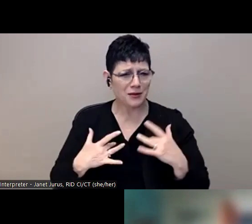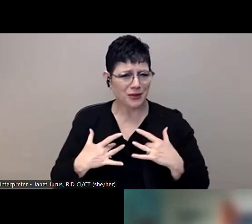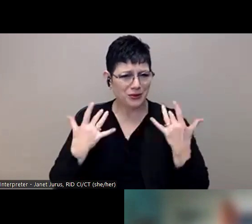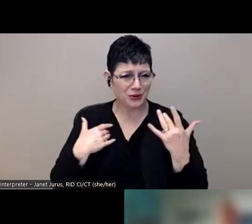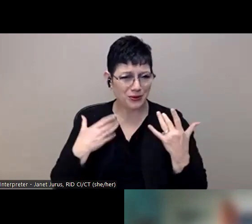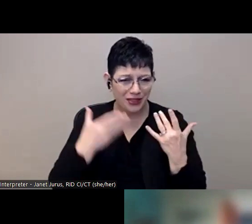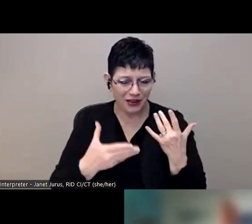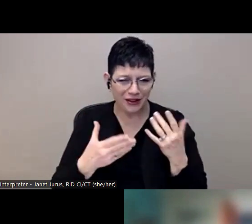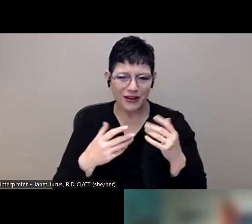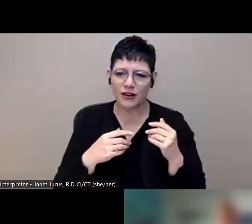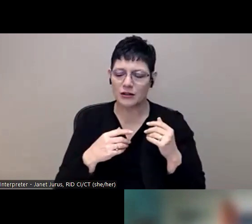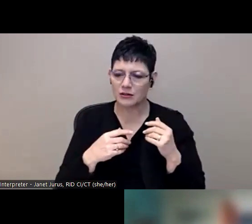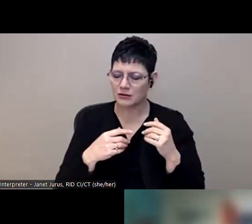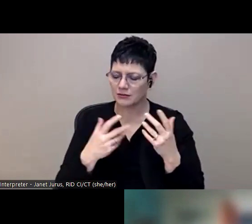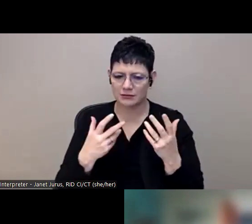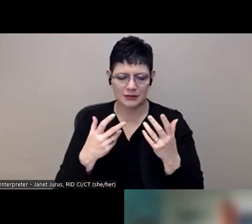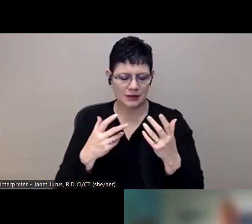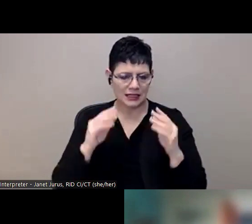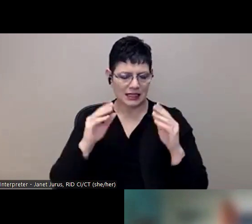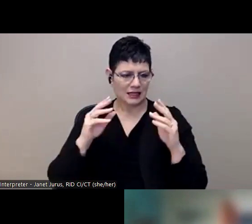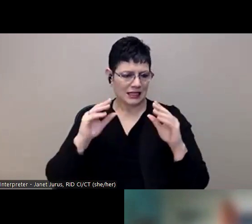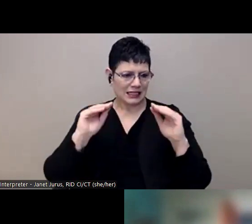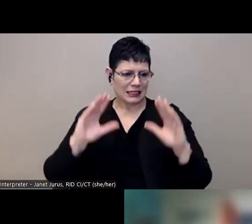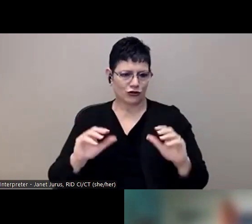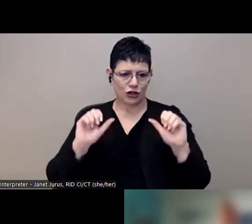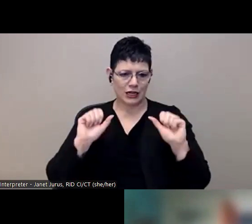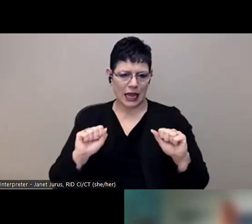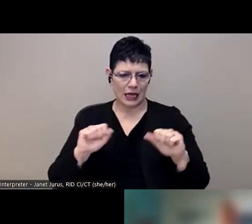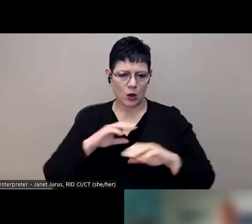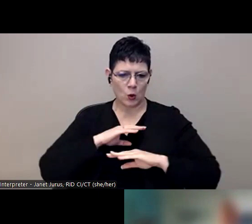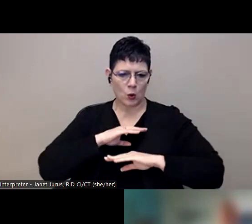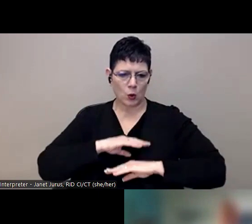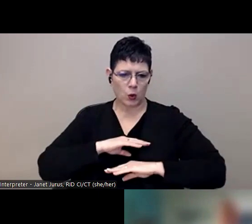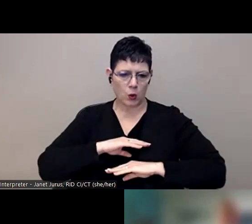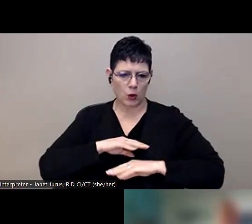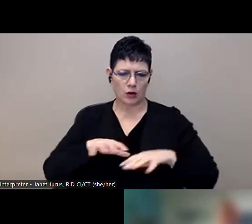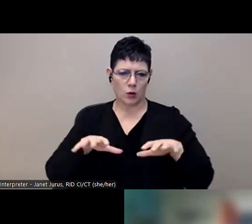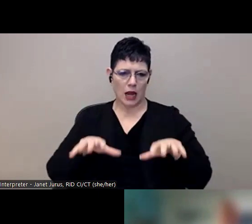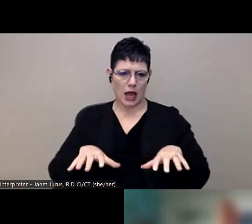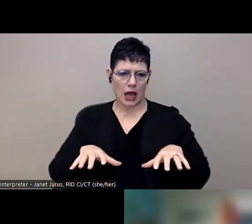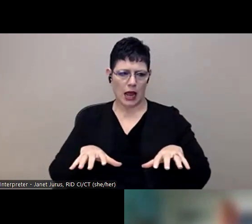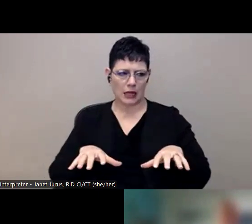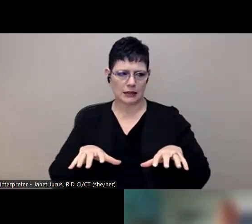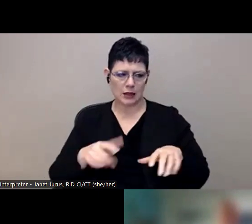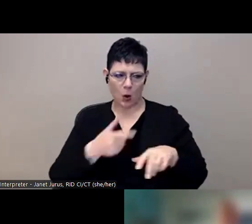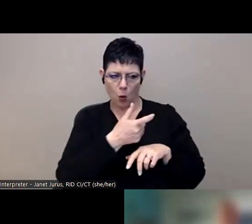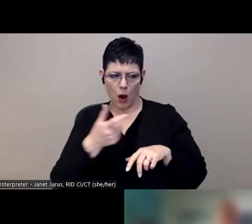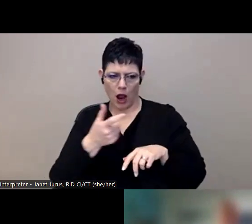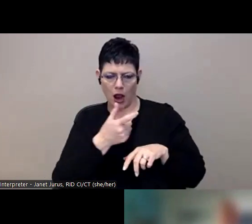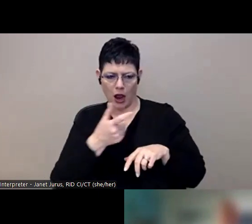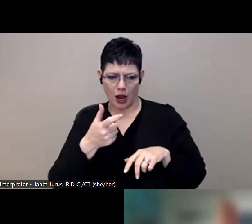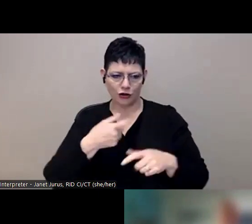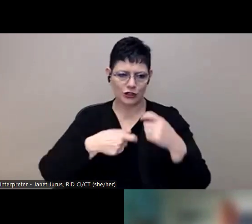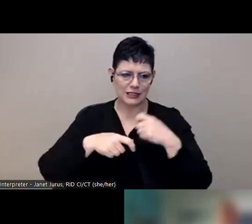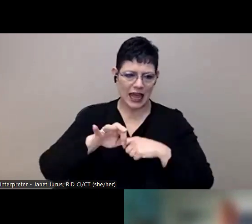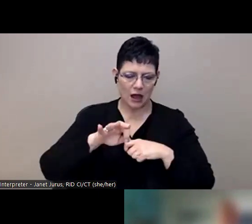us there. You know, it kind of gives them a little bit of time to just sit back and relax and watch their class learn instead of being upfront